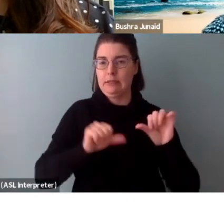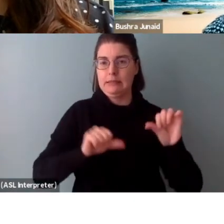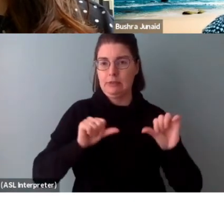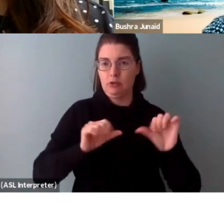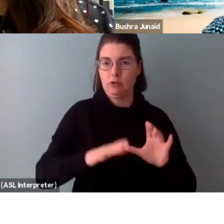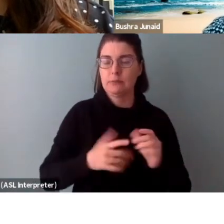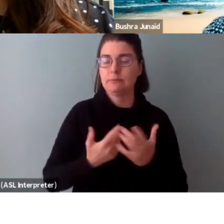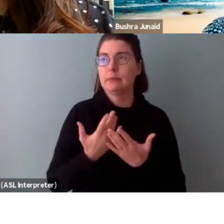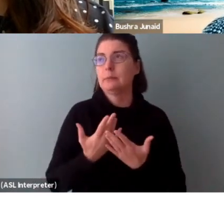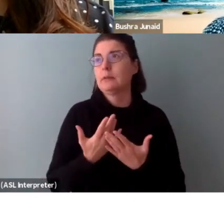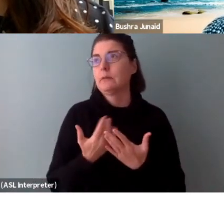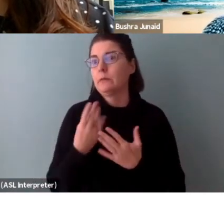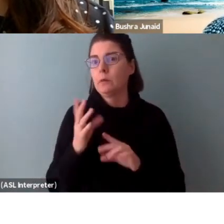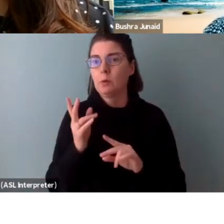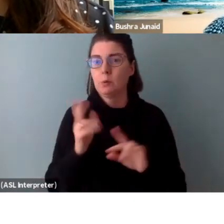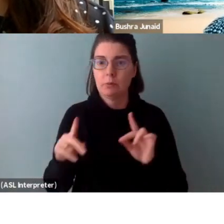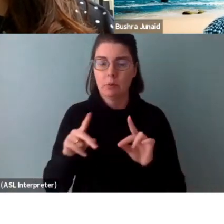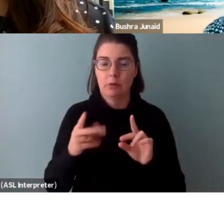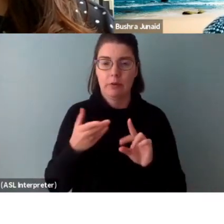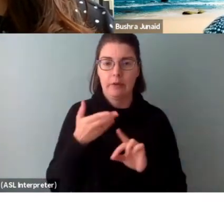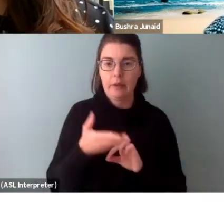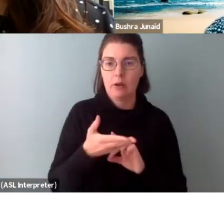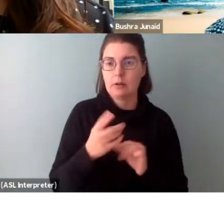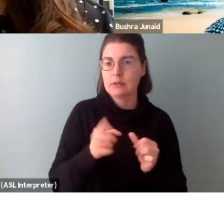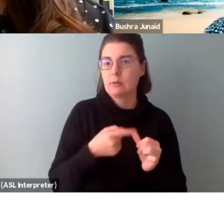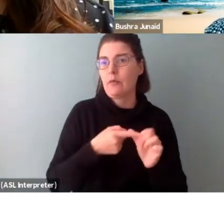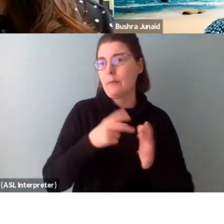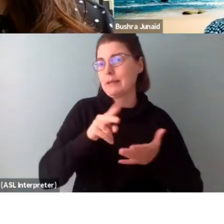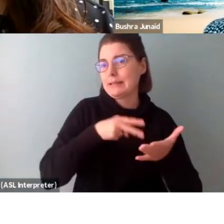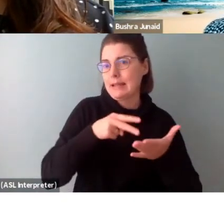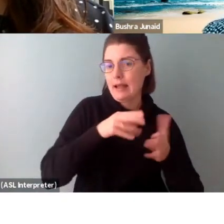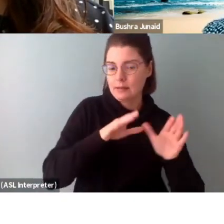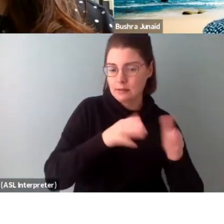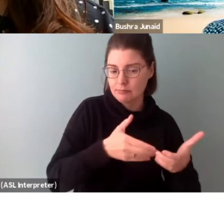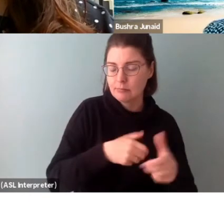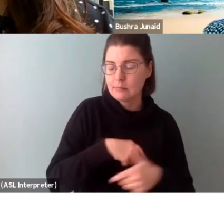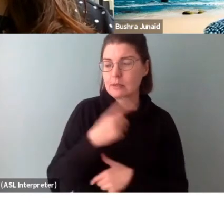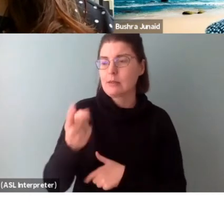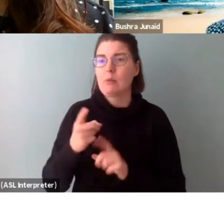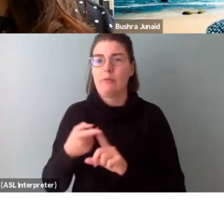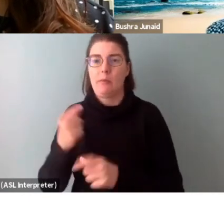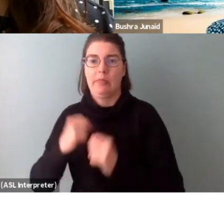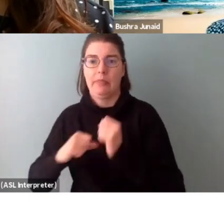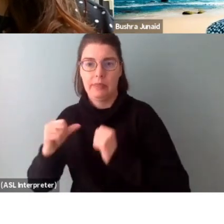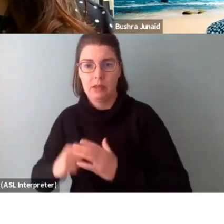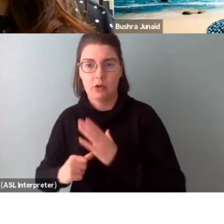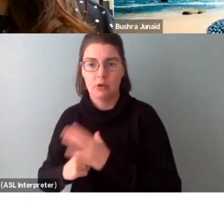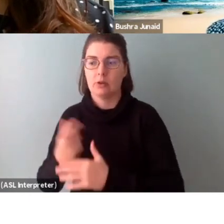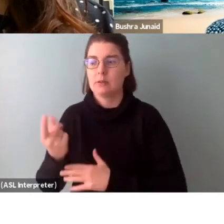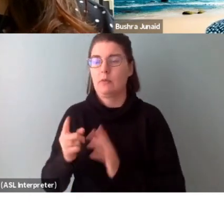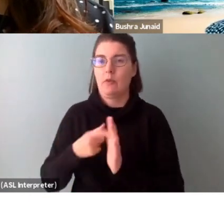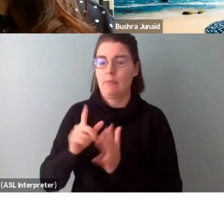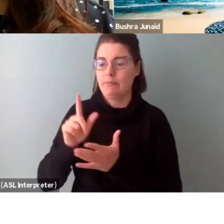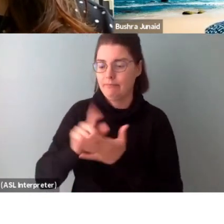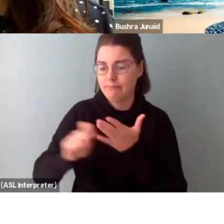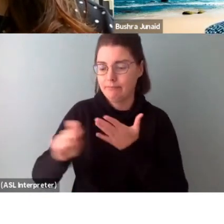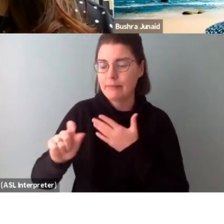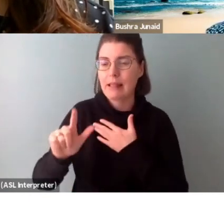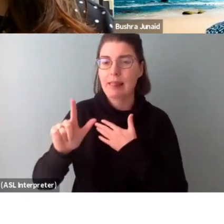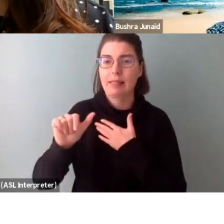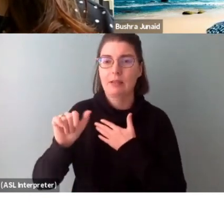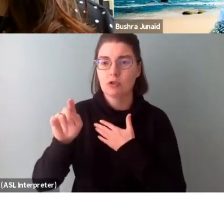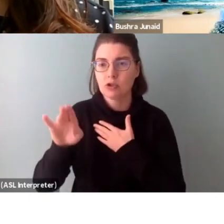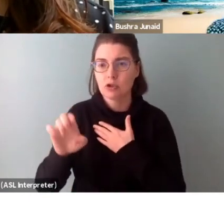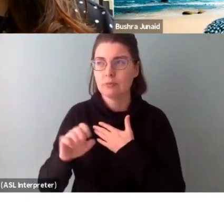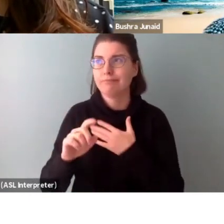you know, several people around the table, somebody from a dance discipline, somebody from theater, somebody from literature, somebody from media